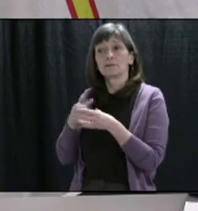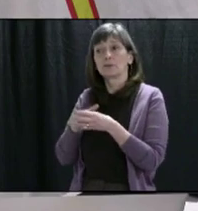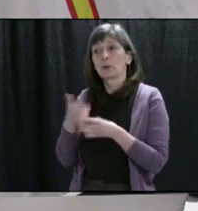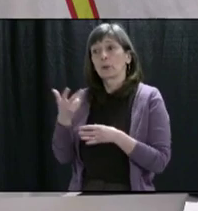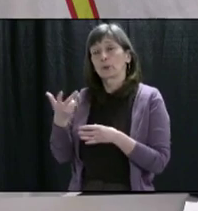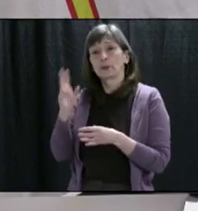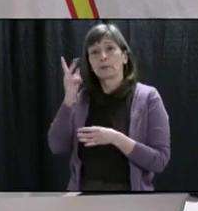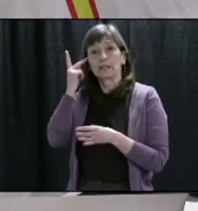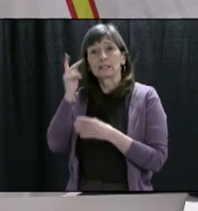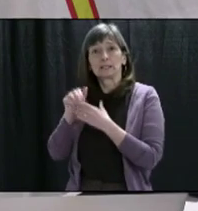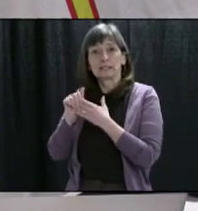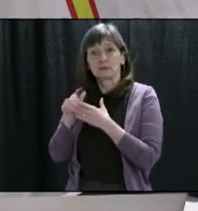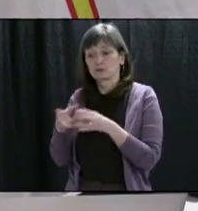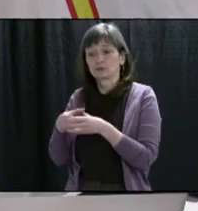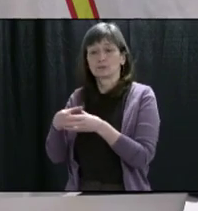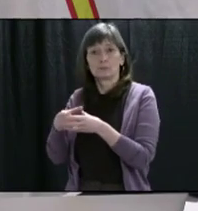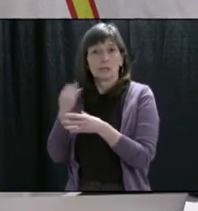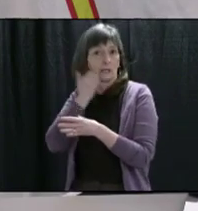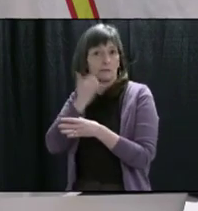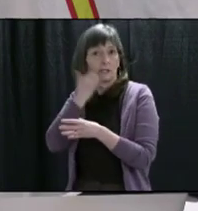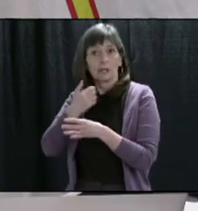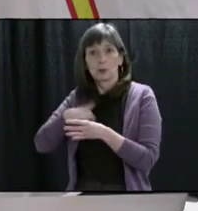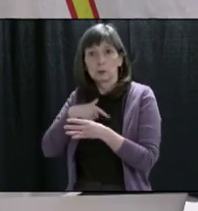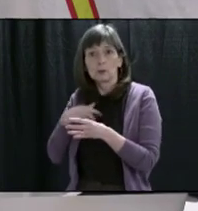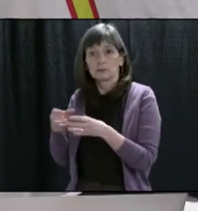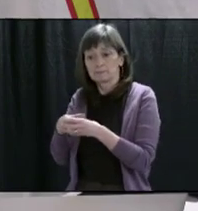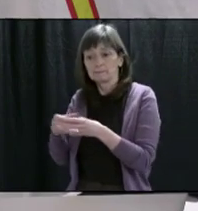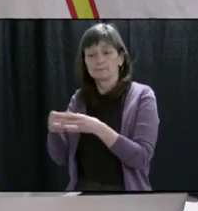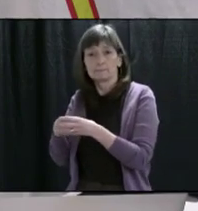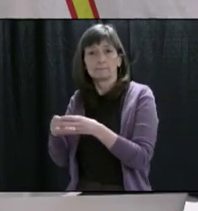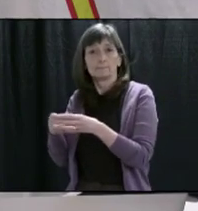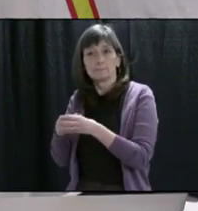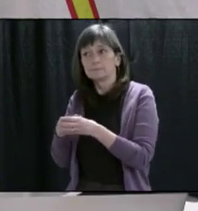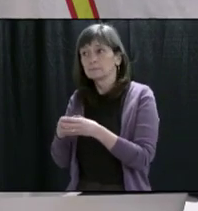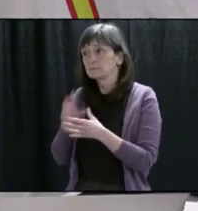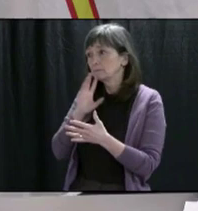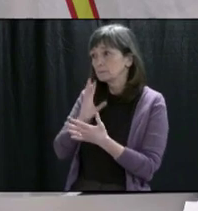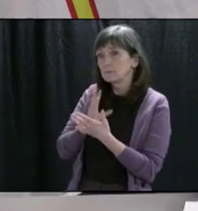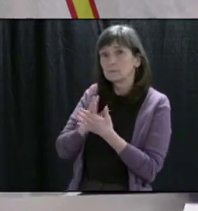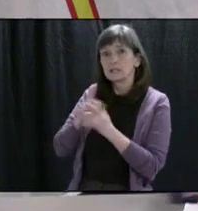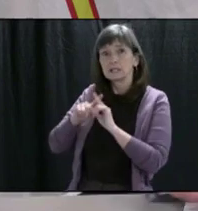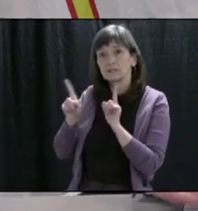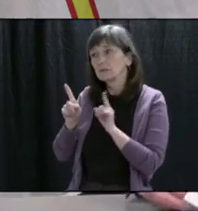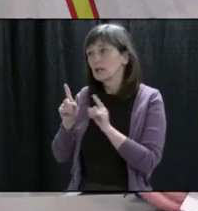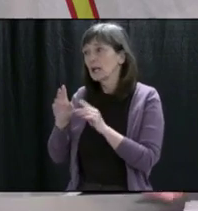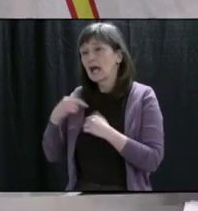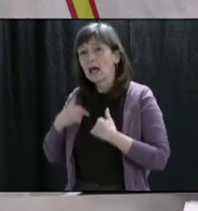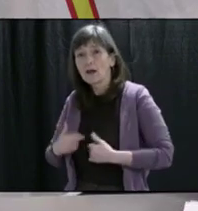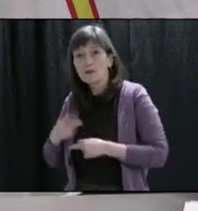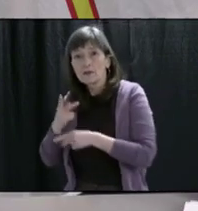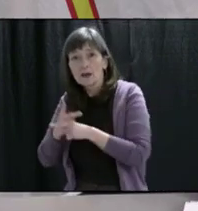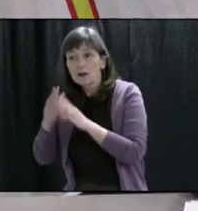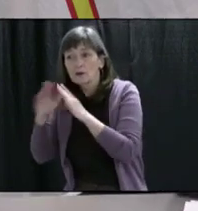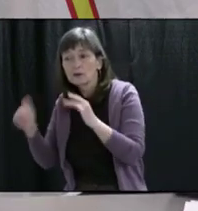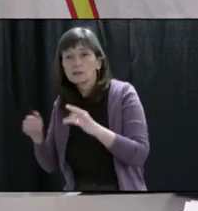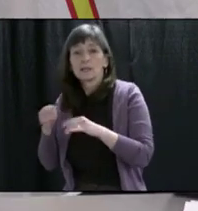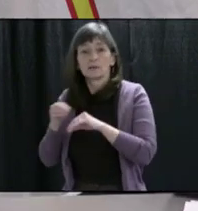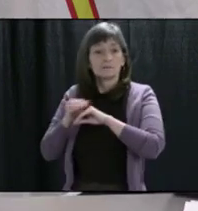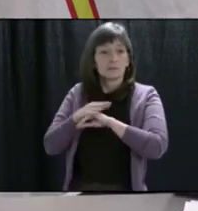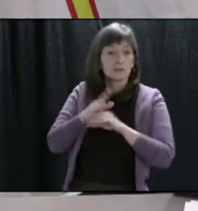And we meet every day to discuss every aspect of health care, this health crisis, how it's impacting you and our province.